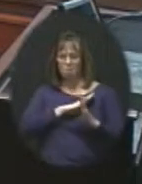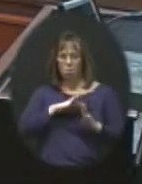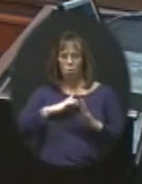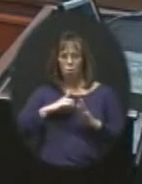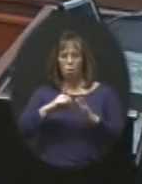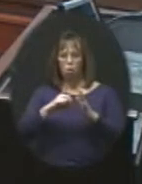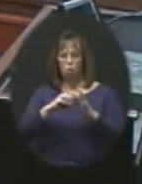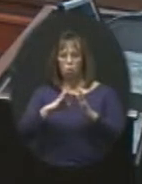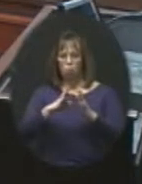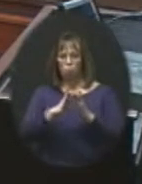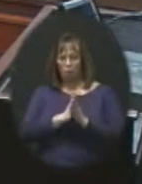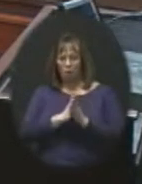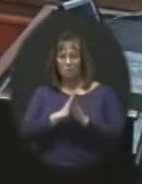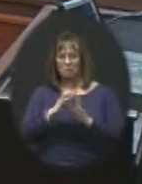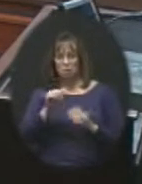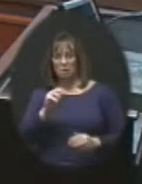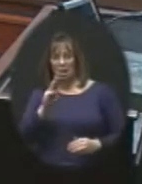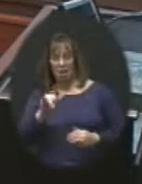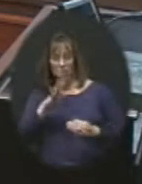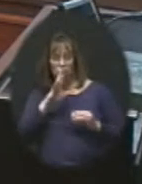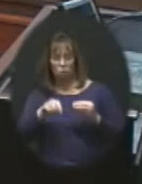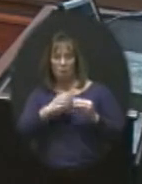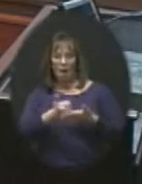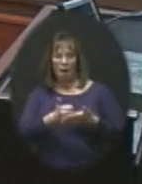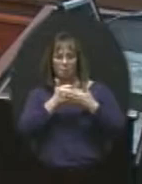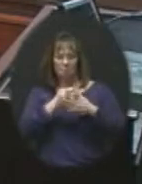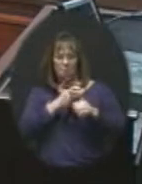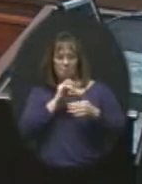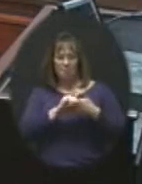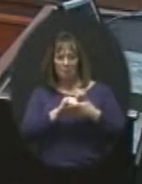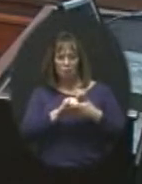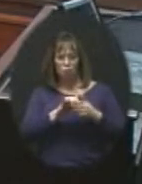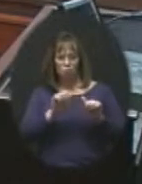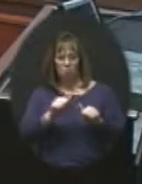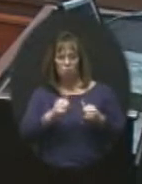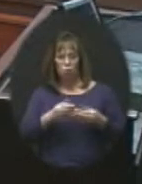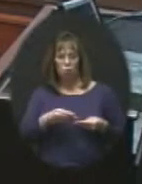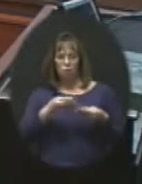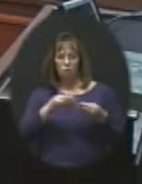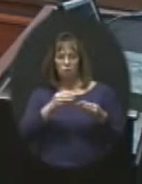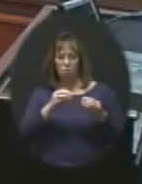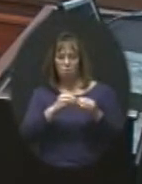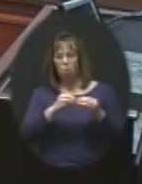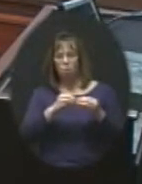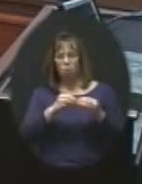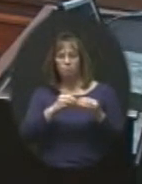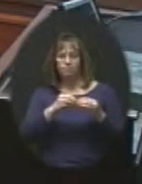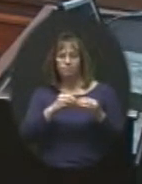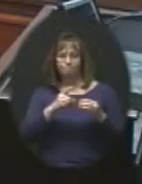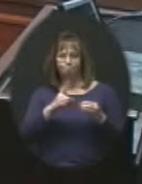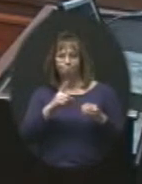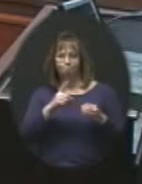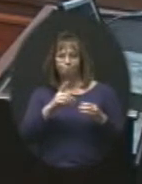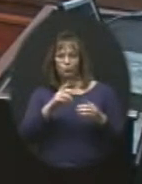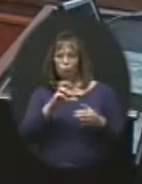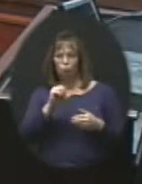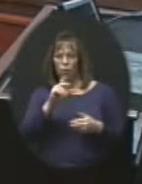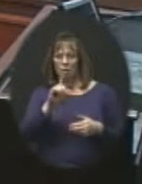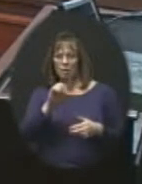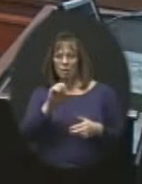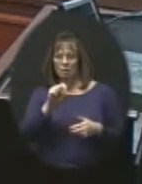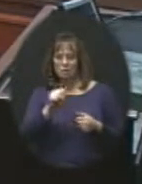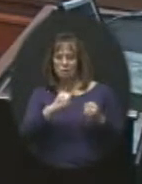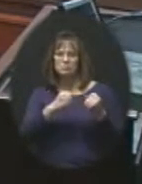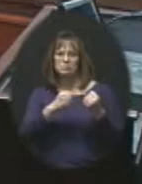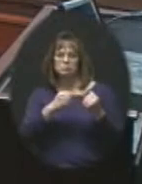is talking about and helping them from that standpoint to be able to give more credence to what we're trying to accomplish from that standpoint. So if you